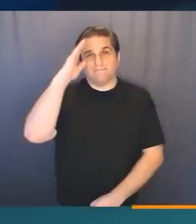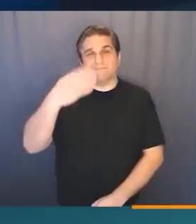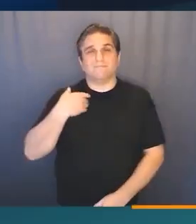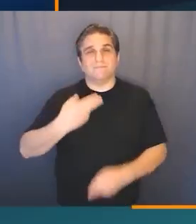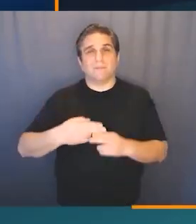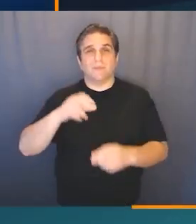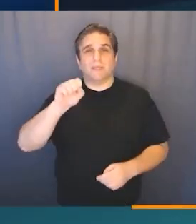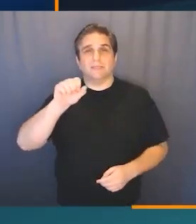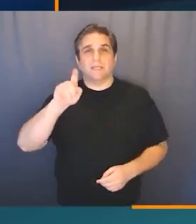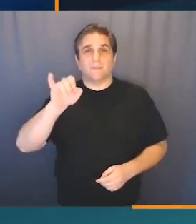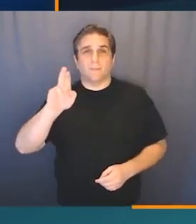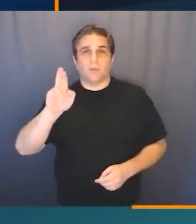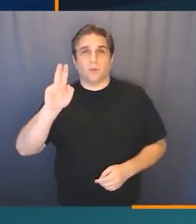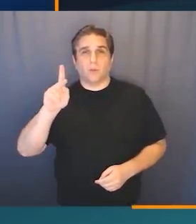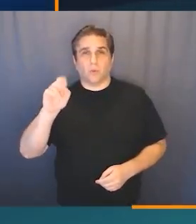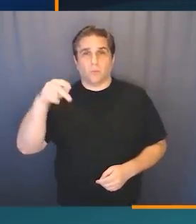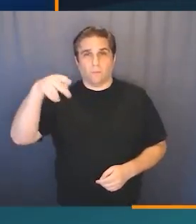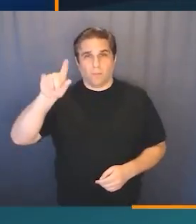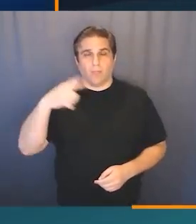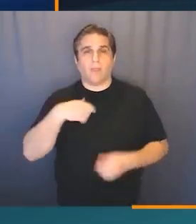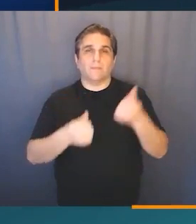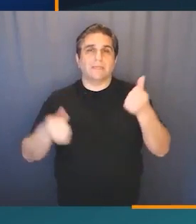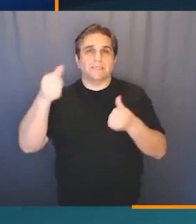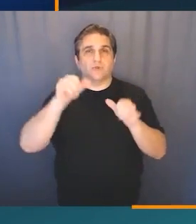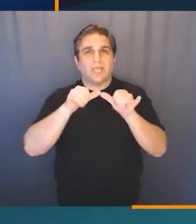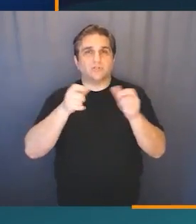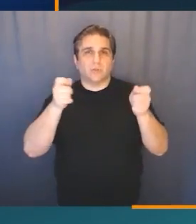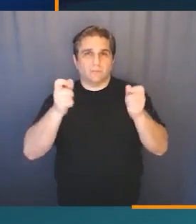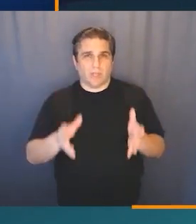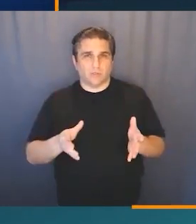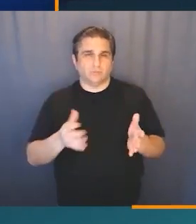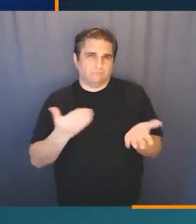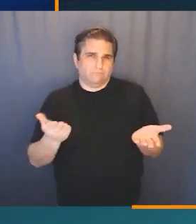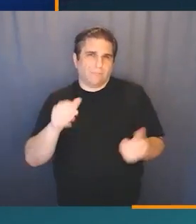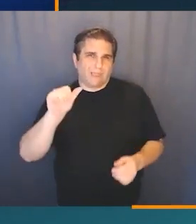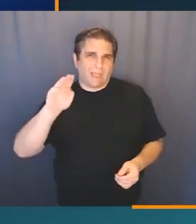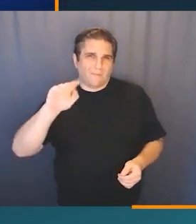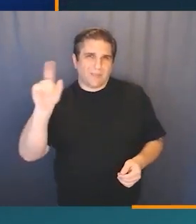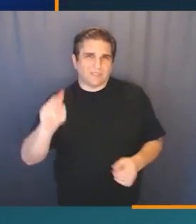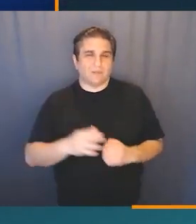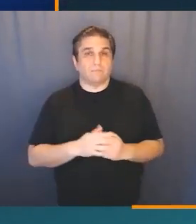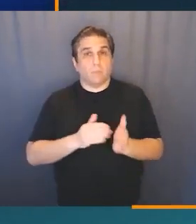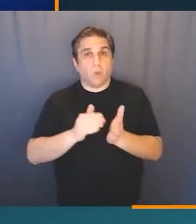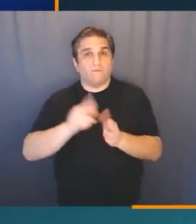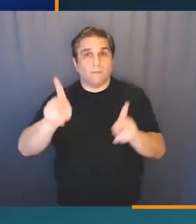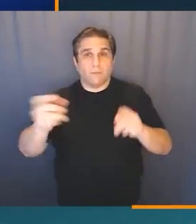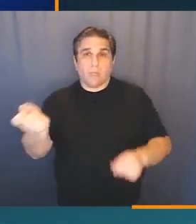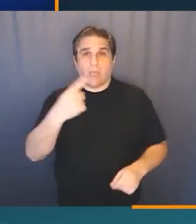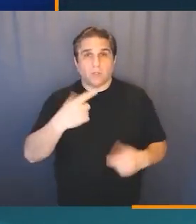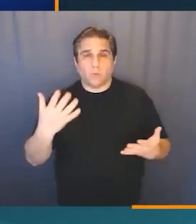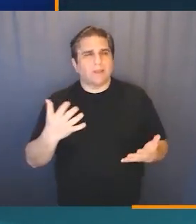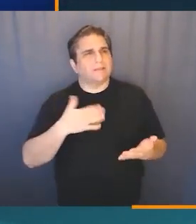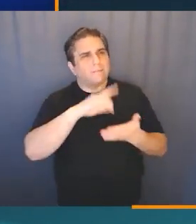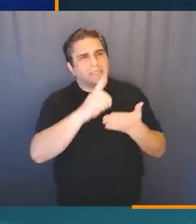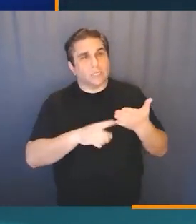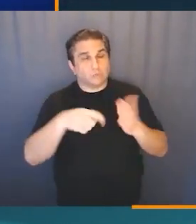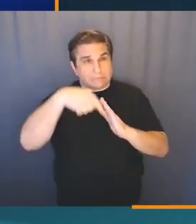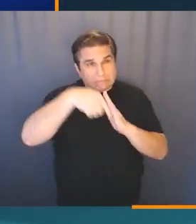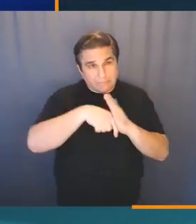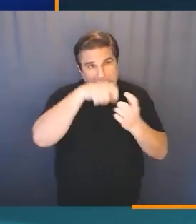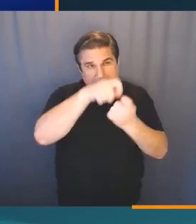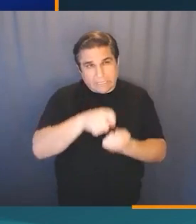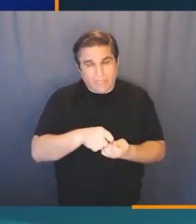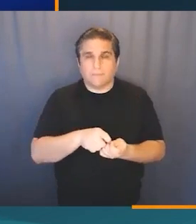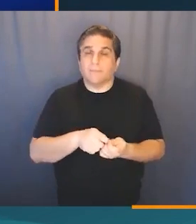Hi, I'm Samir Kupal. I'm a Senior Engineering Manager here at Amazon. One of the most common questions around system design that I get is,